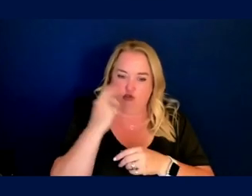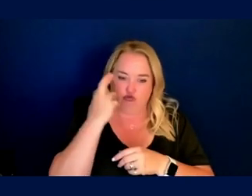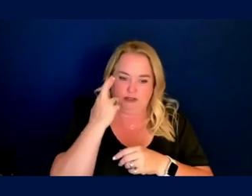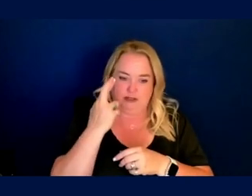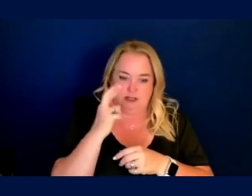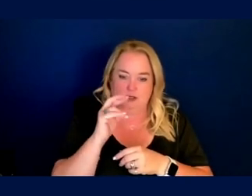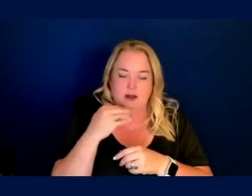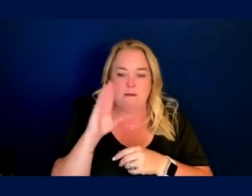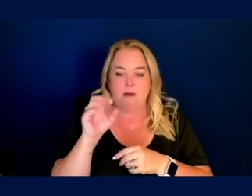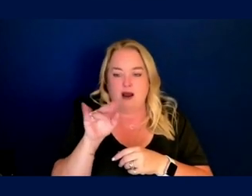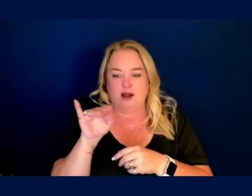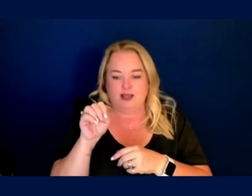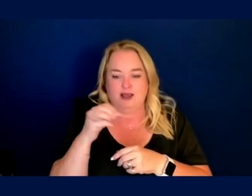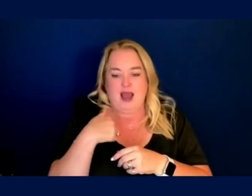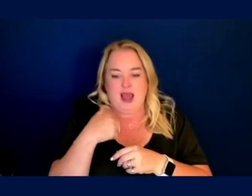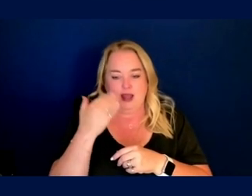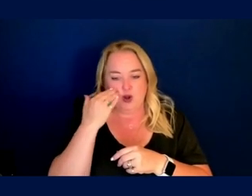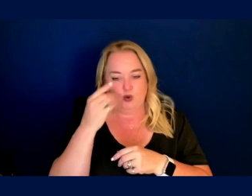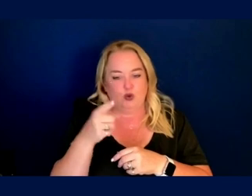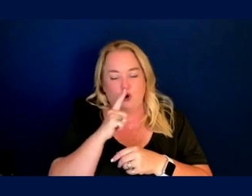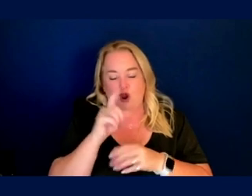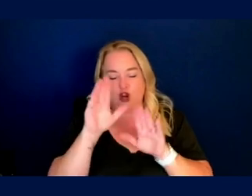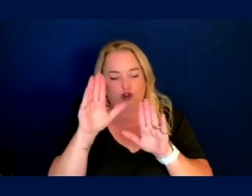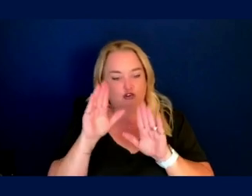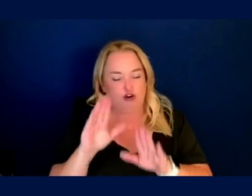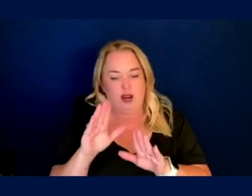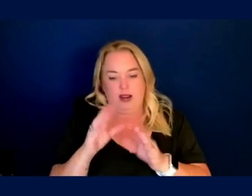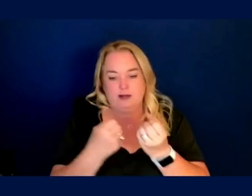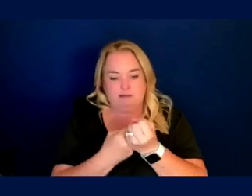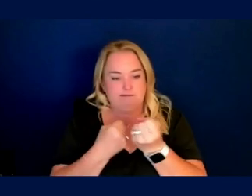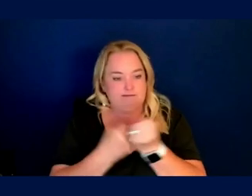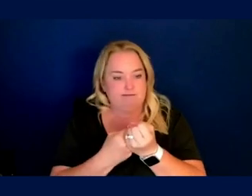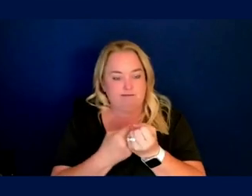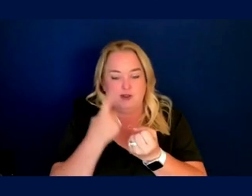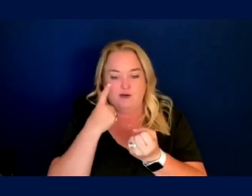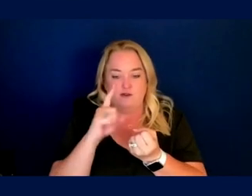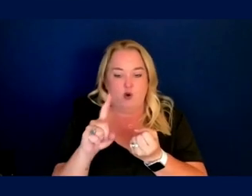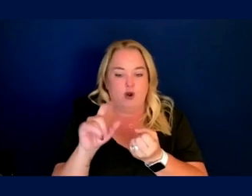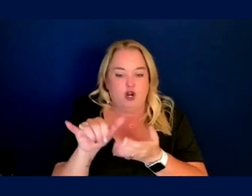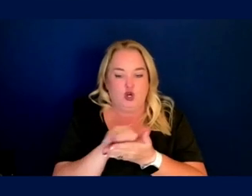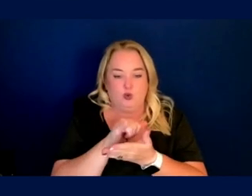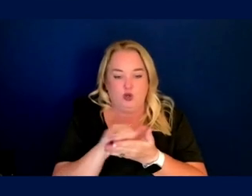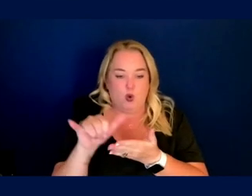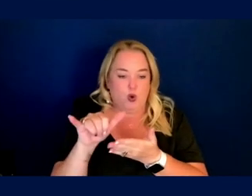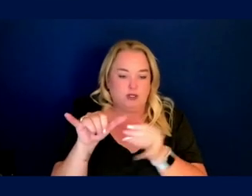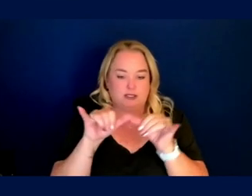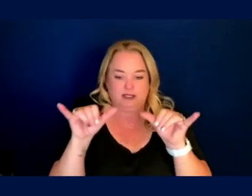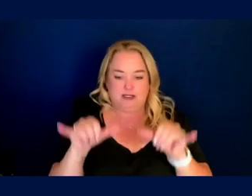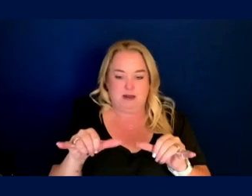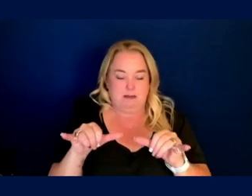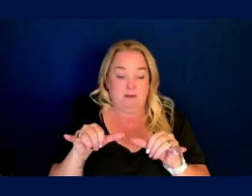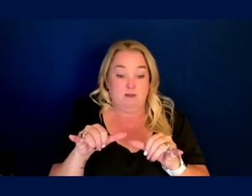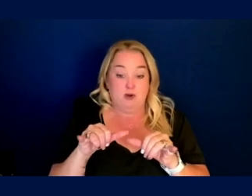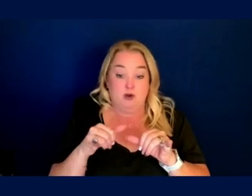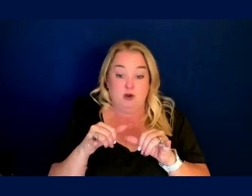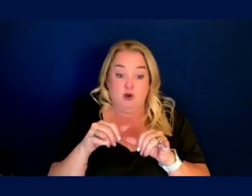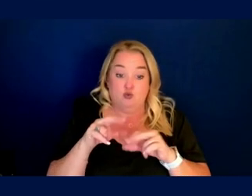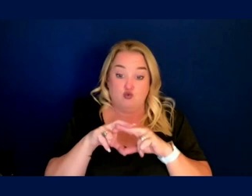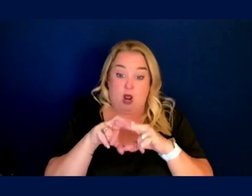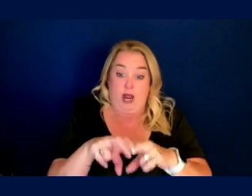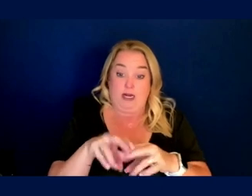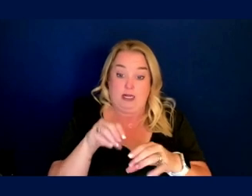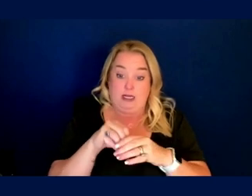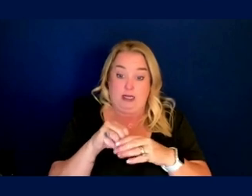Bonnie, I, I, I, I point you as a great analog to the public transit system in New York City, writing the subway in New York is an exercise